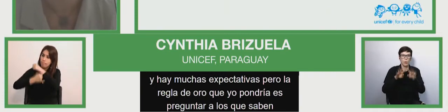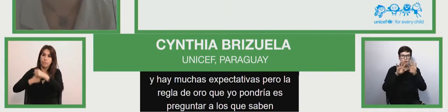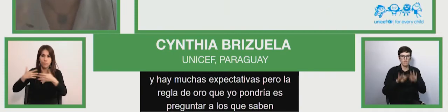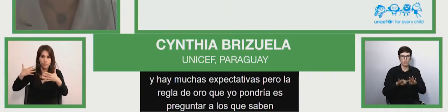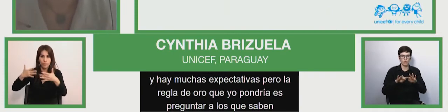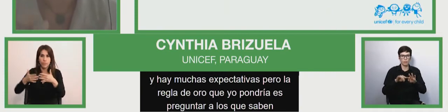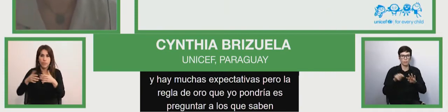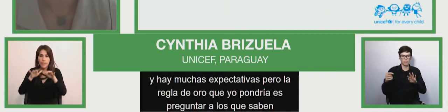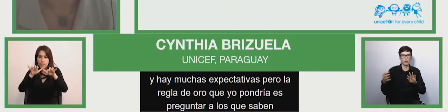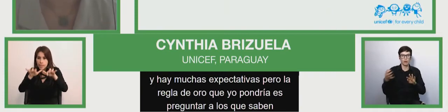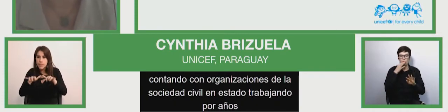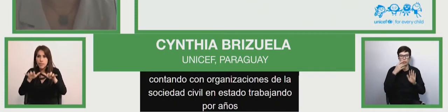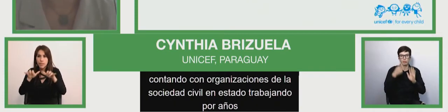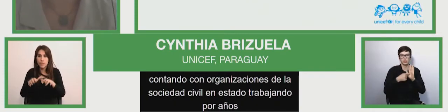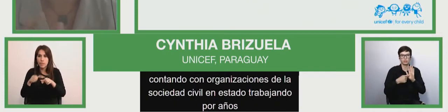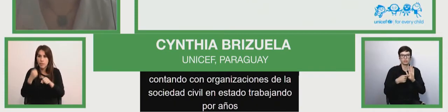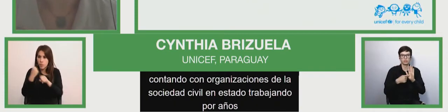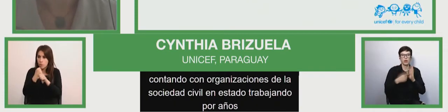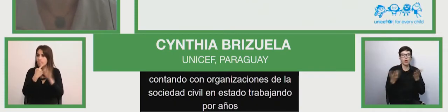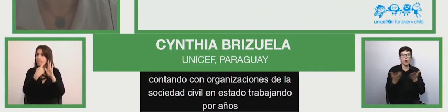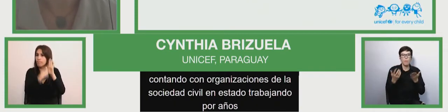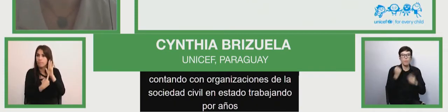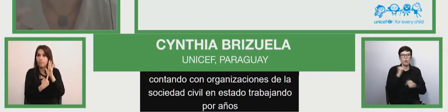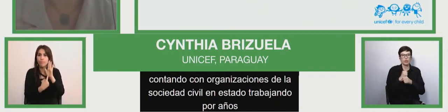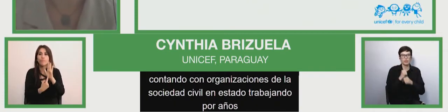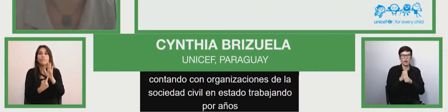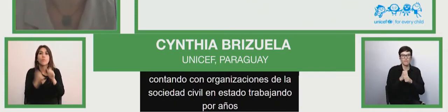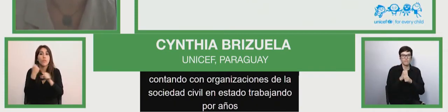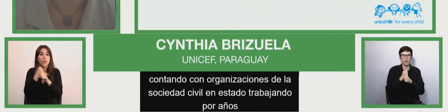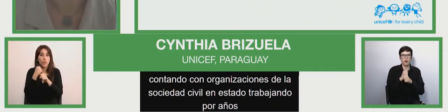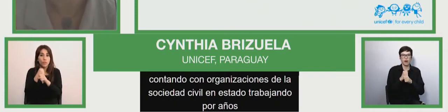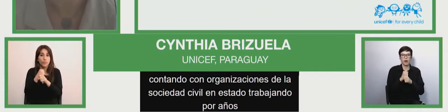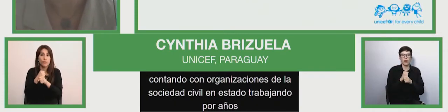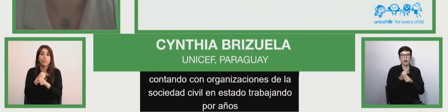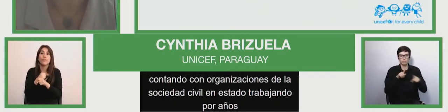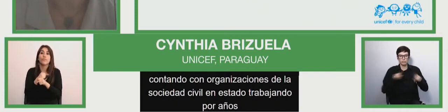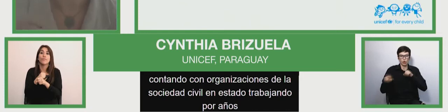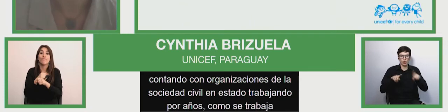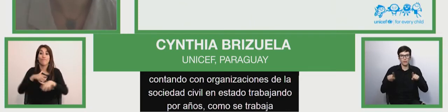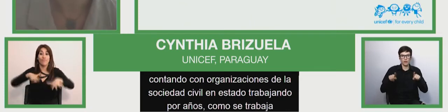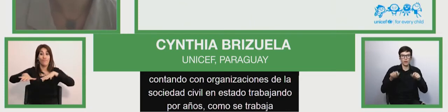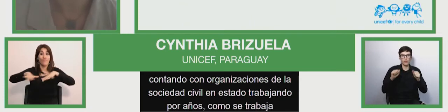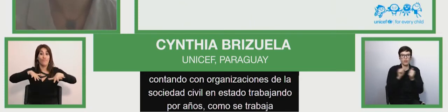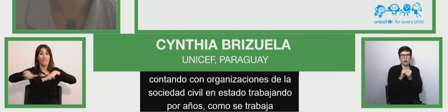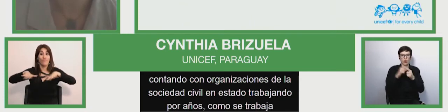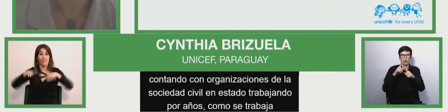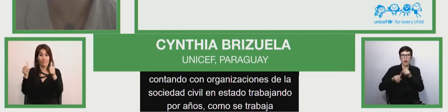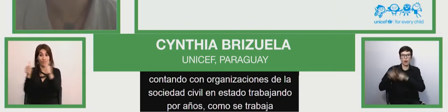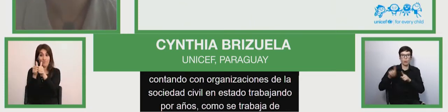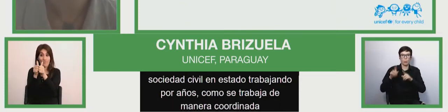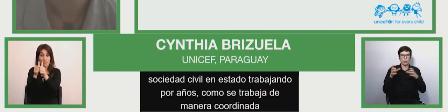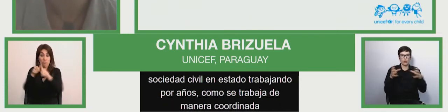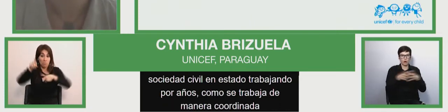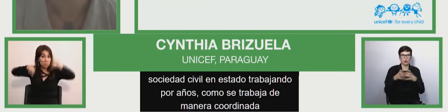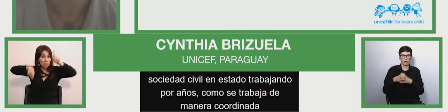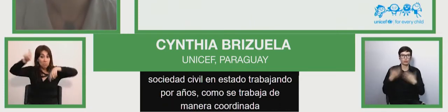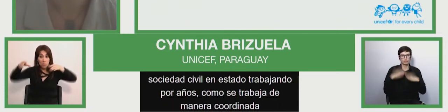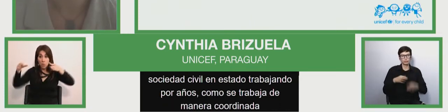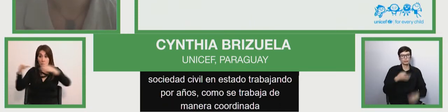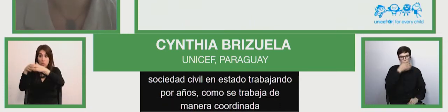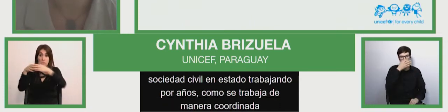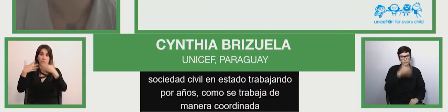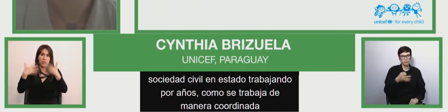and so this how do we work in a way which is coordinated with that organization has that stated